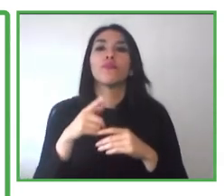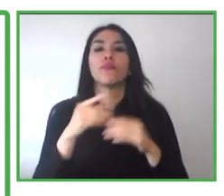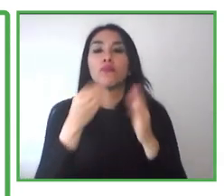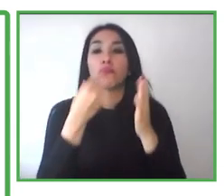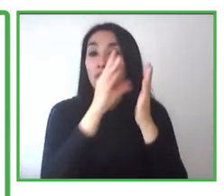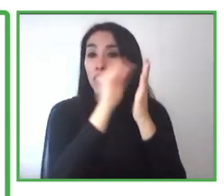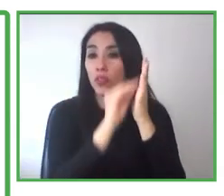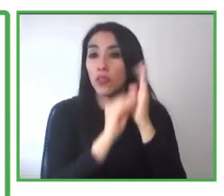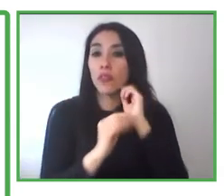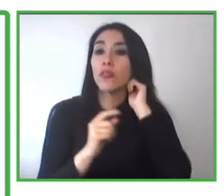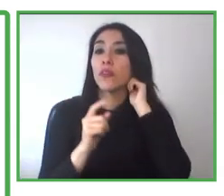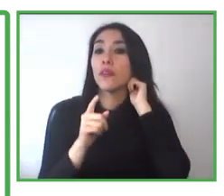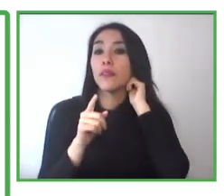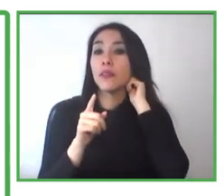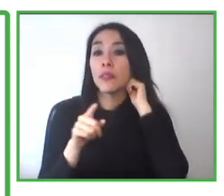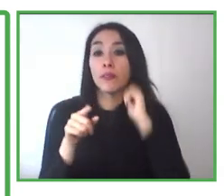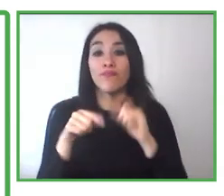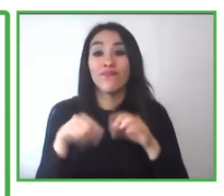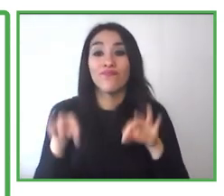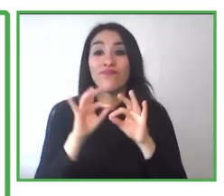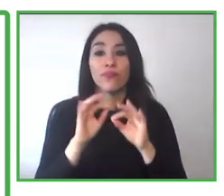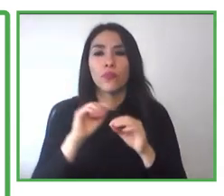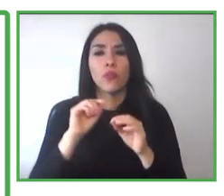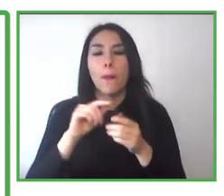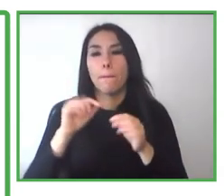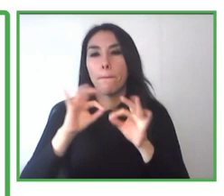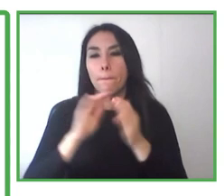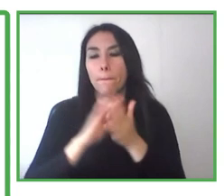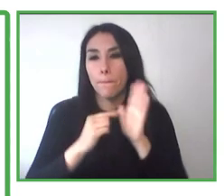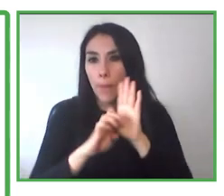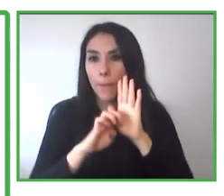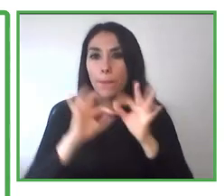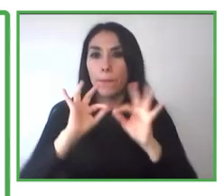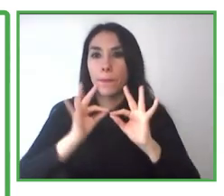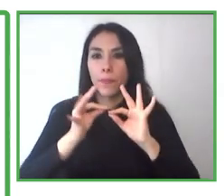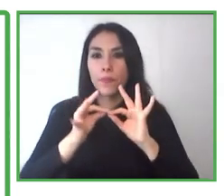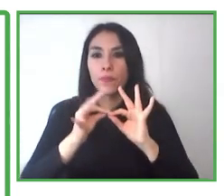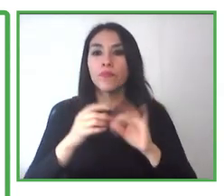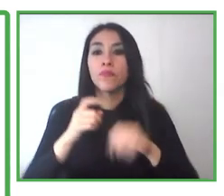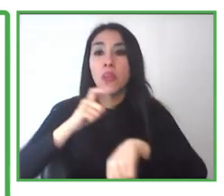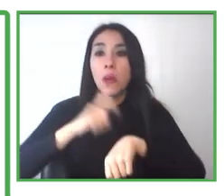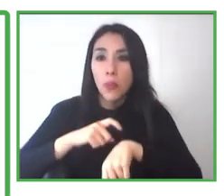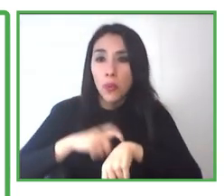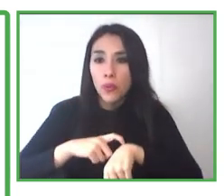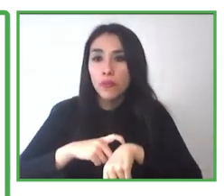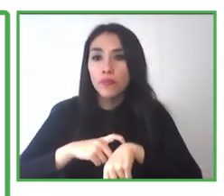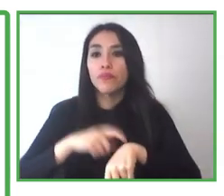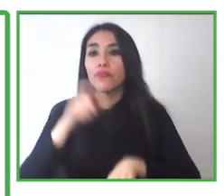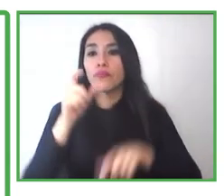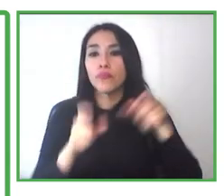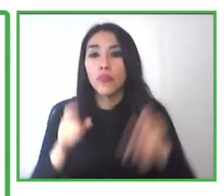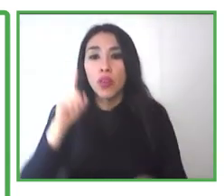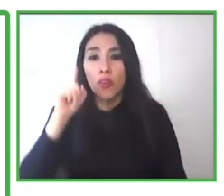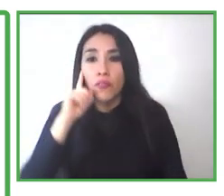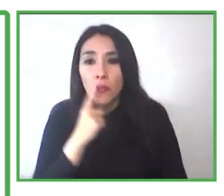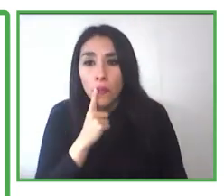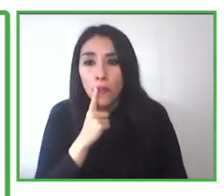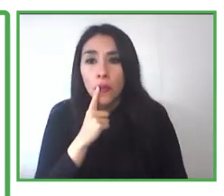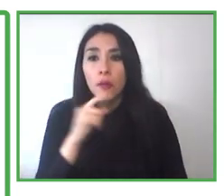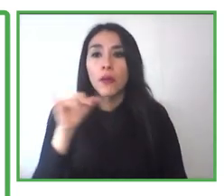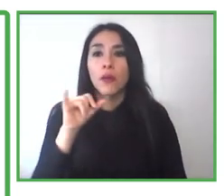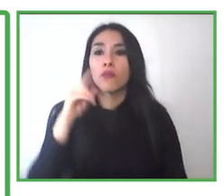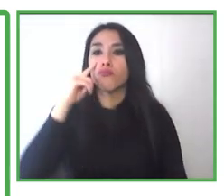a program of maybe a system of sign language for the people who need it or